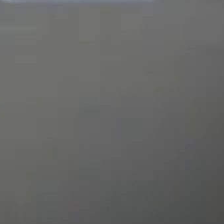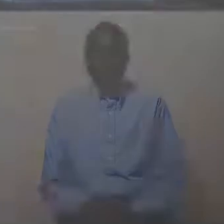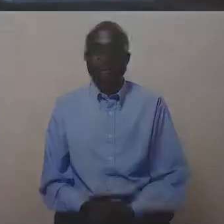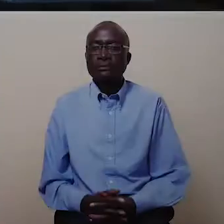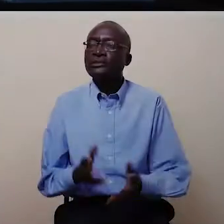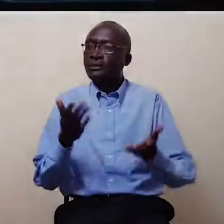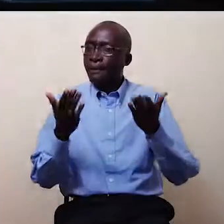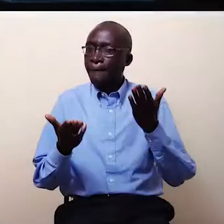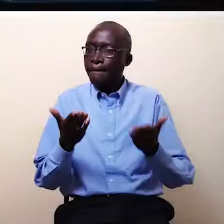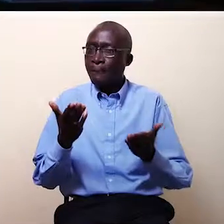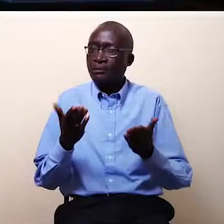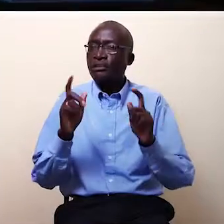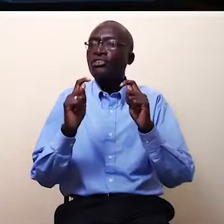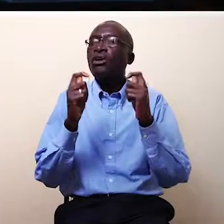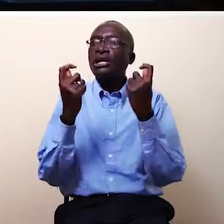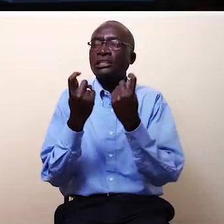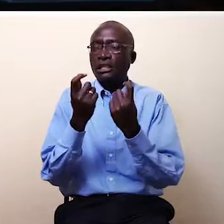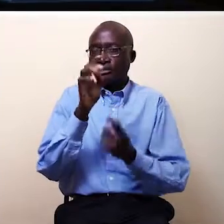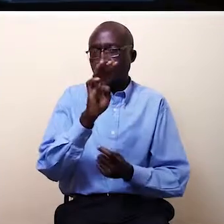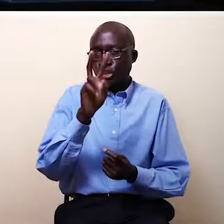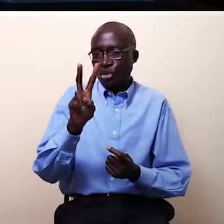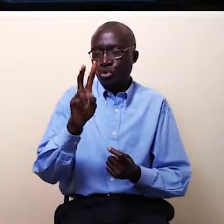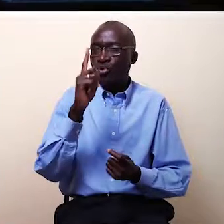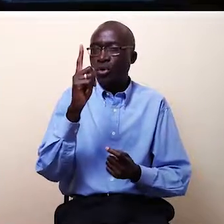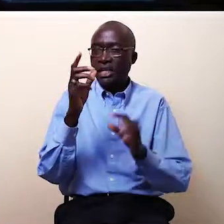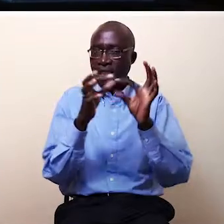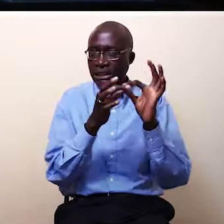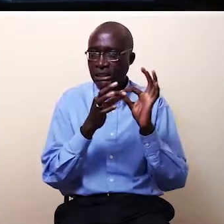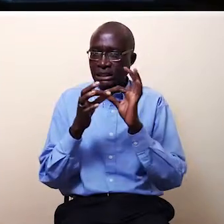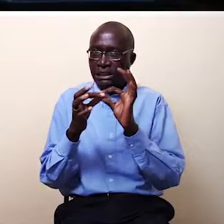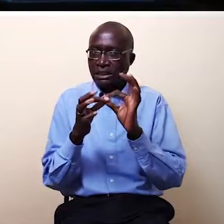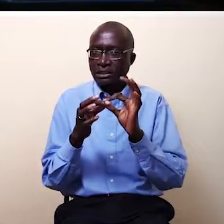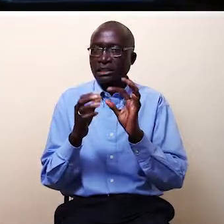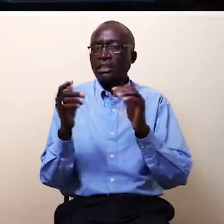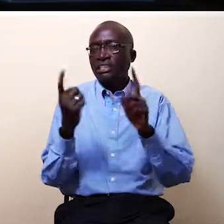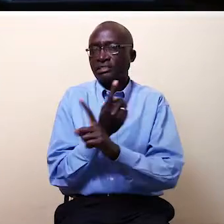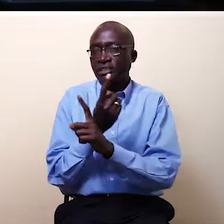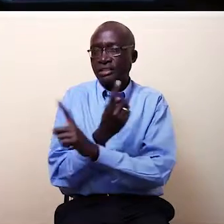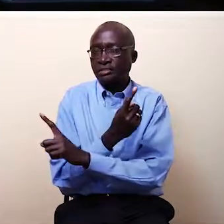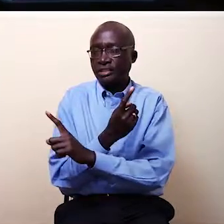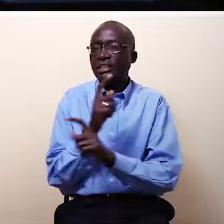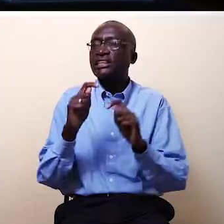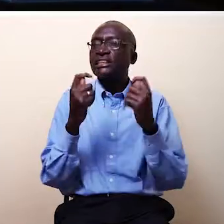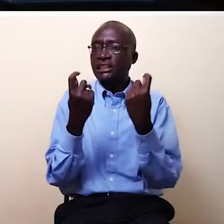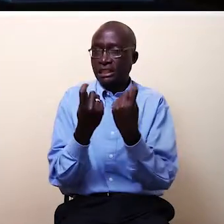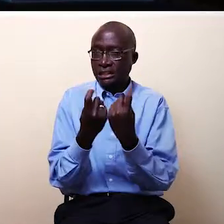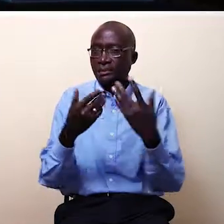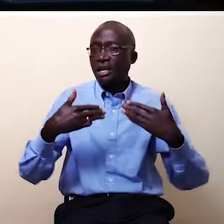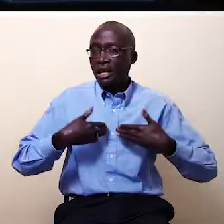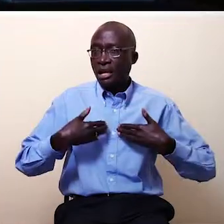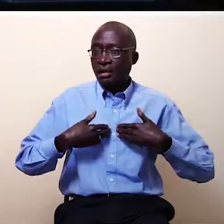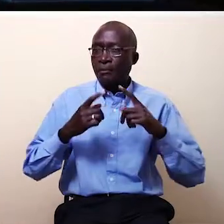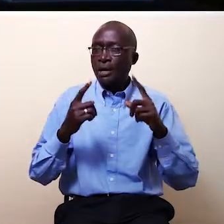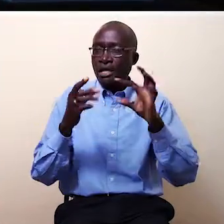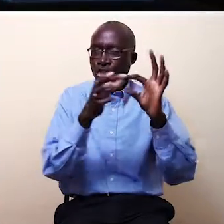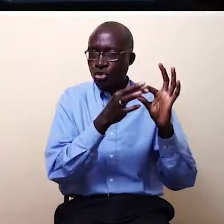We may be 42 tribes, but we are united as one Kenya. And we have our diversity in different tribes. But in terms